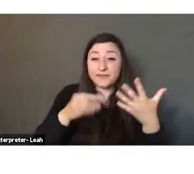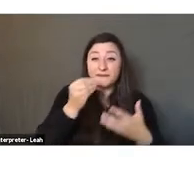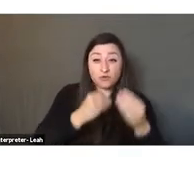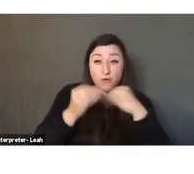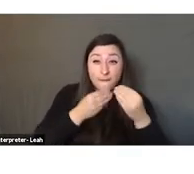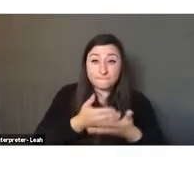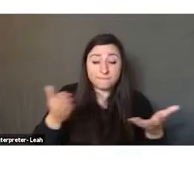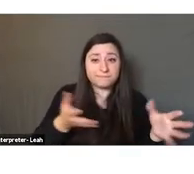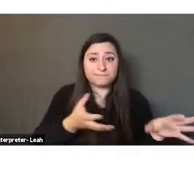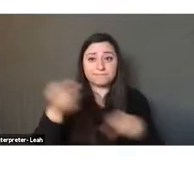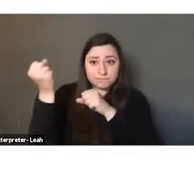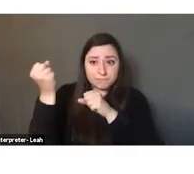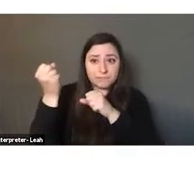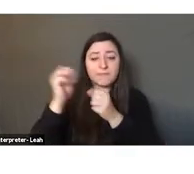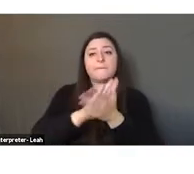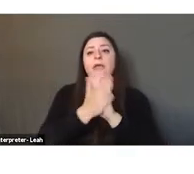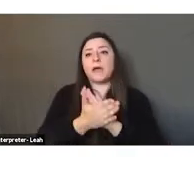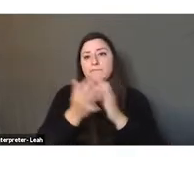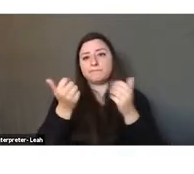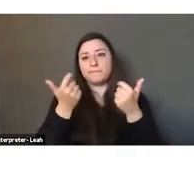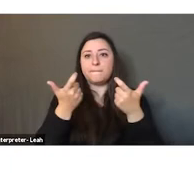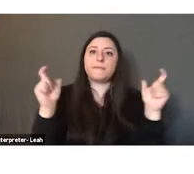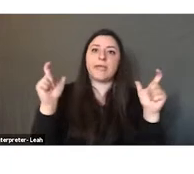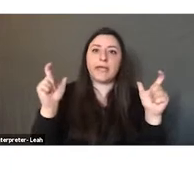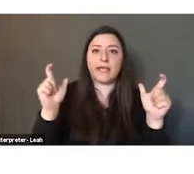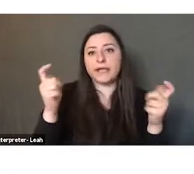European and became major components of what